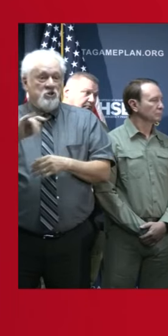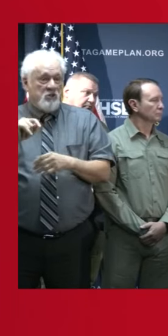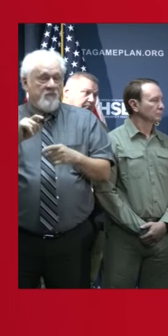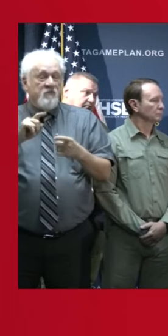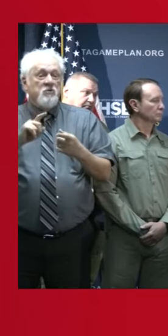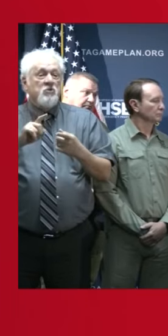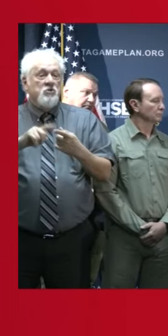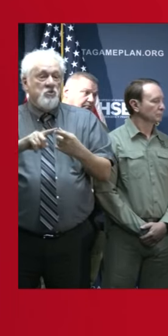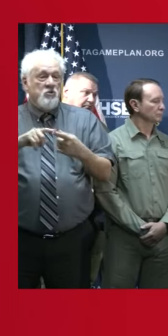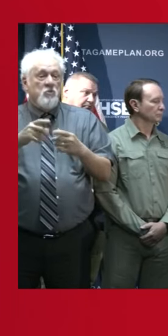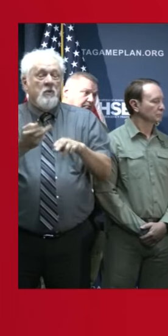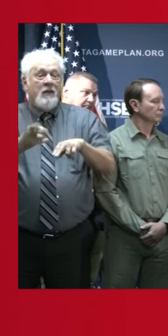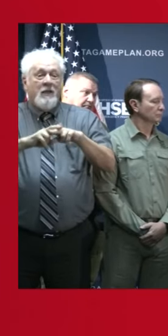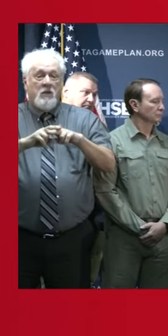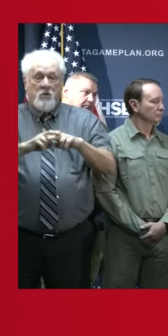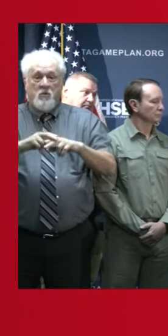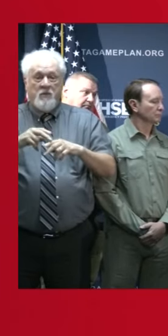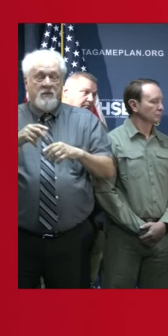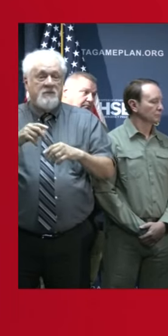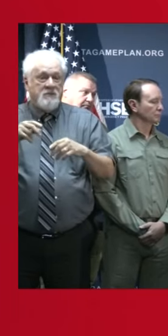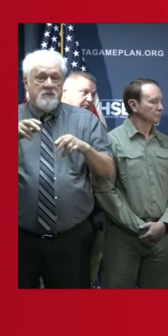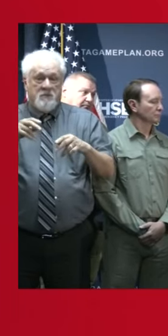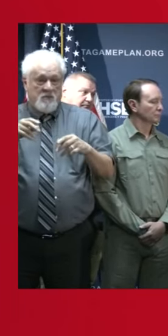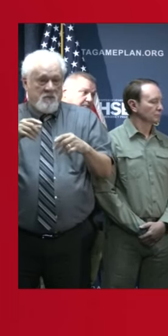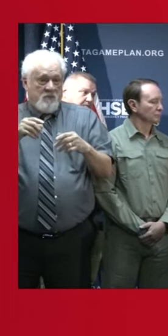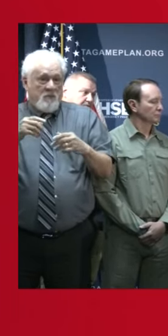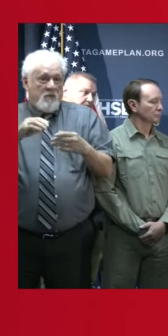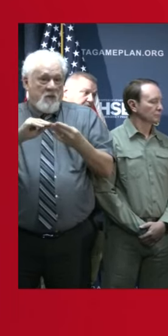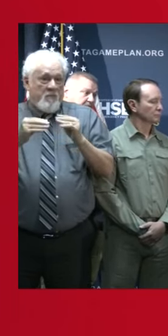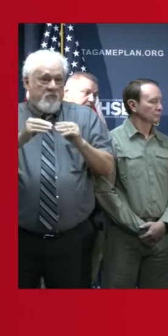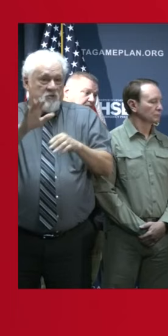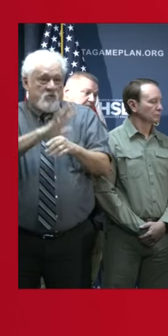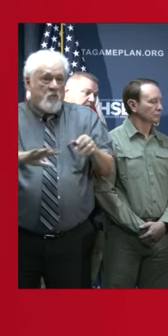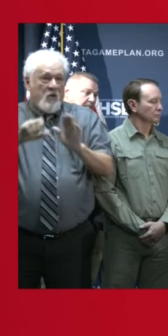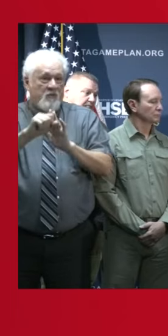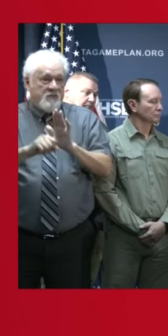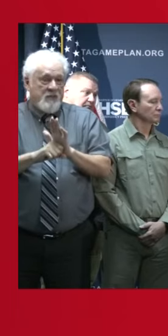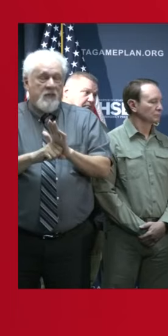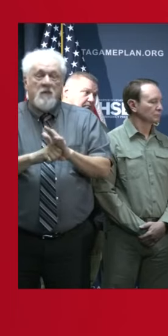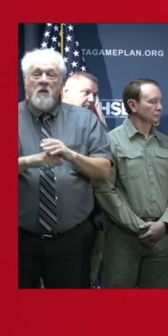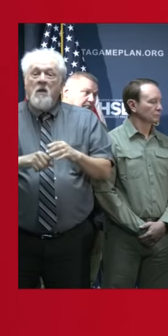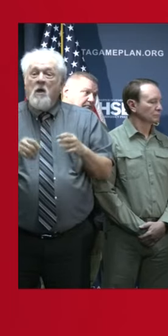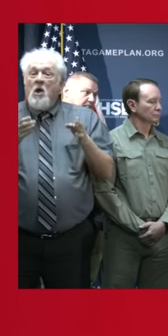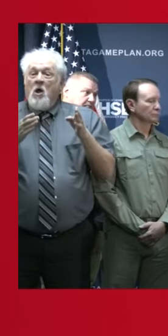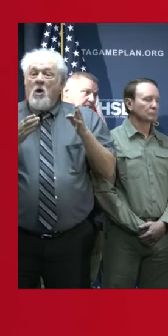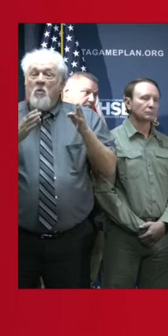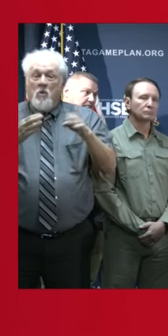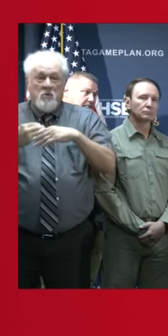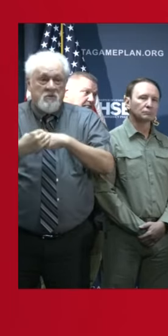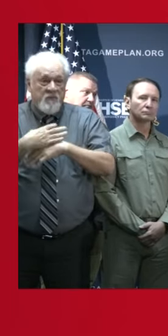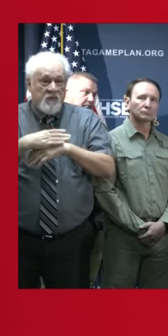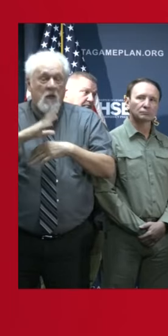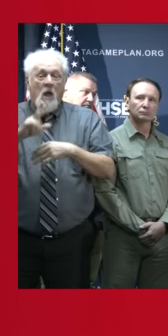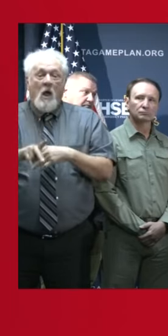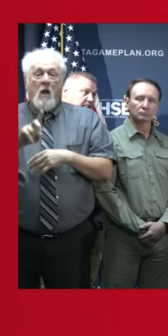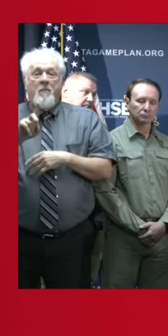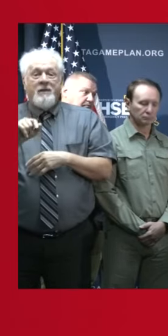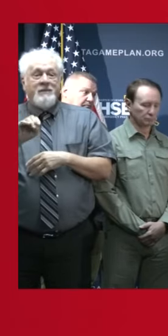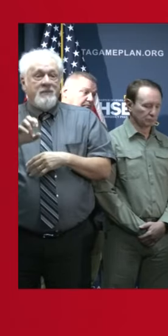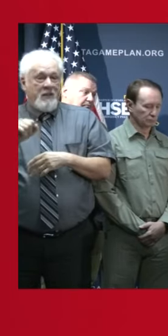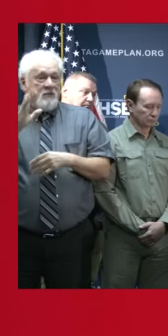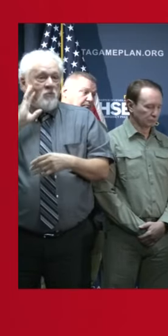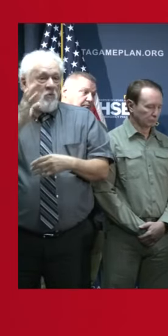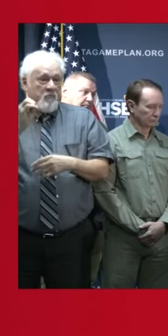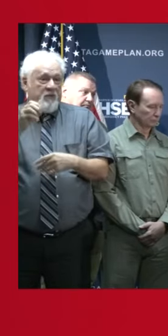uniform patrol presence throughout the state. As road and travel conditions are affected, all updates will be